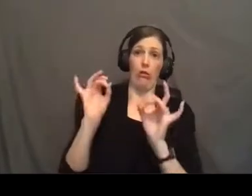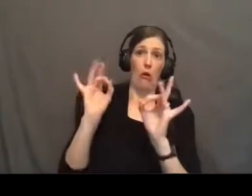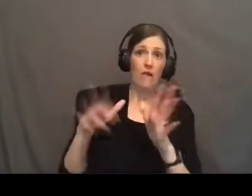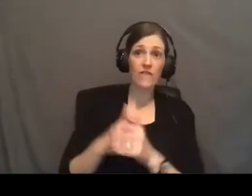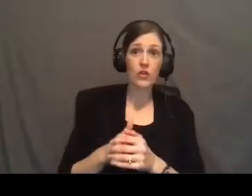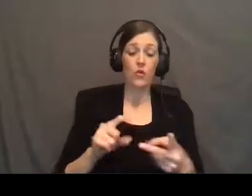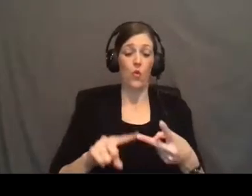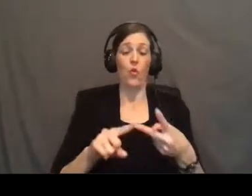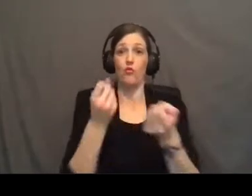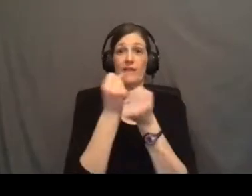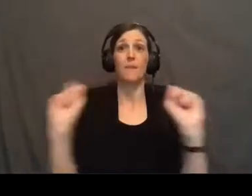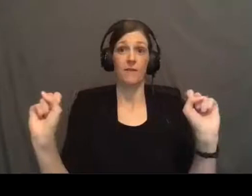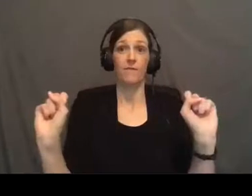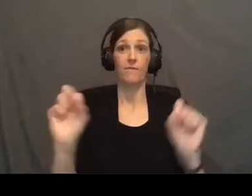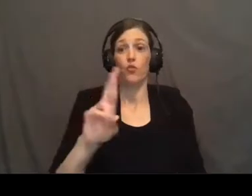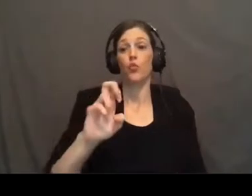or redemptive.